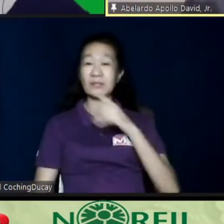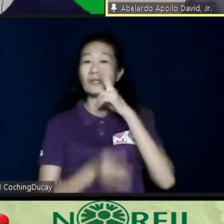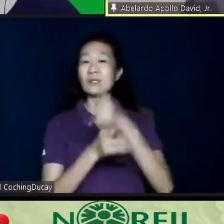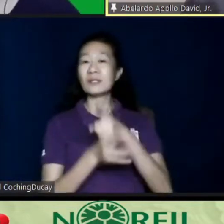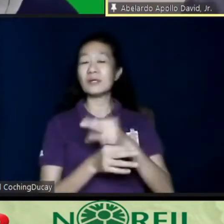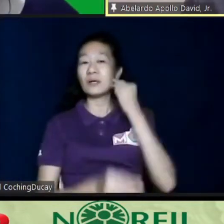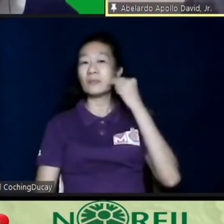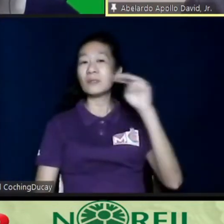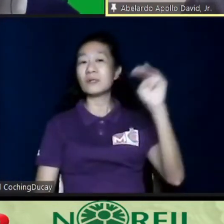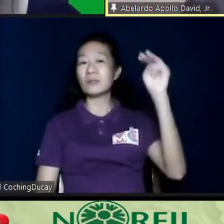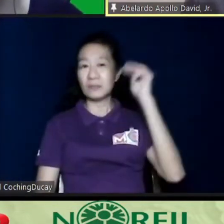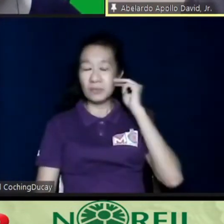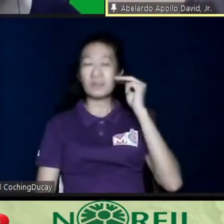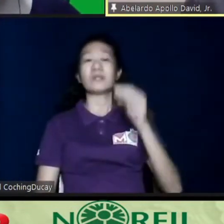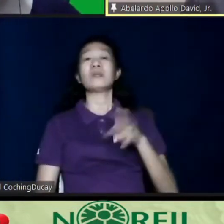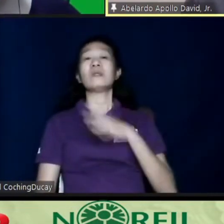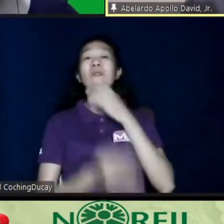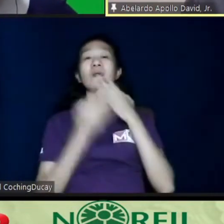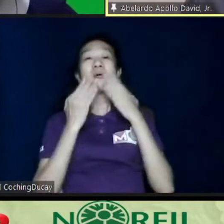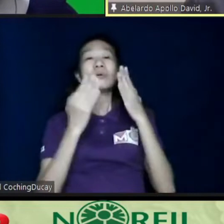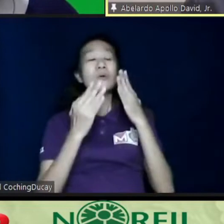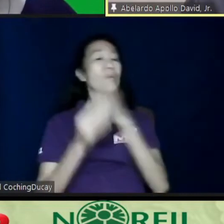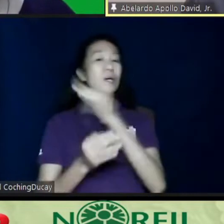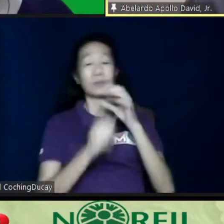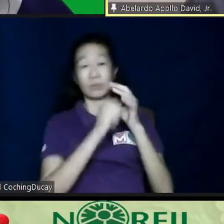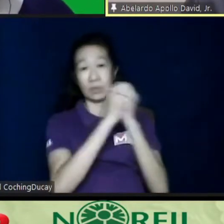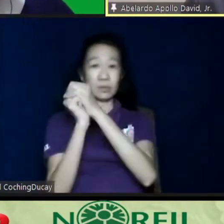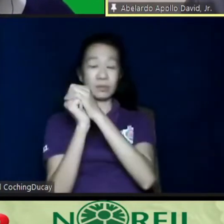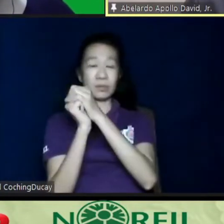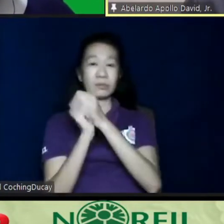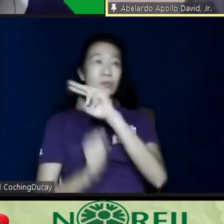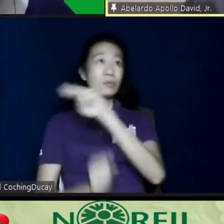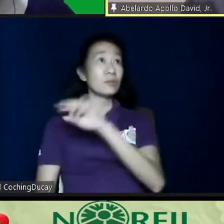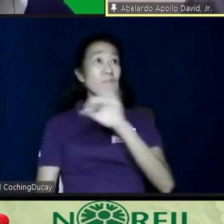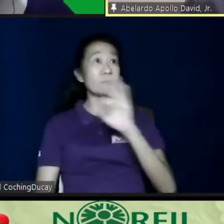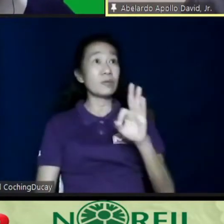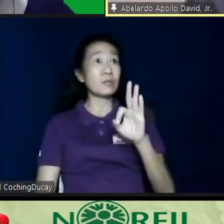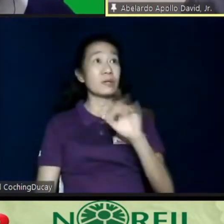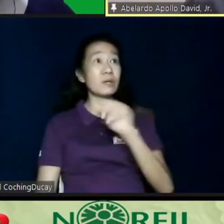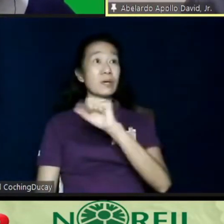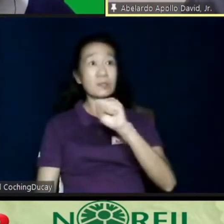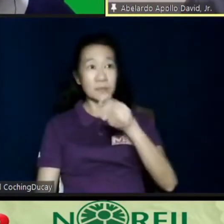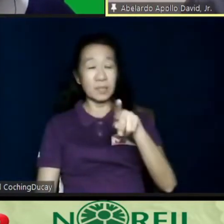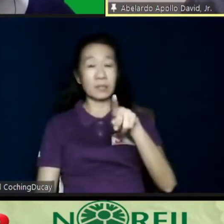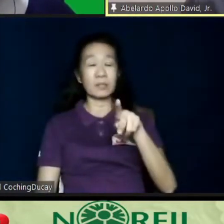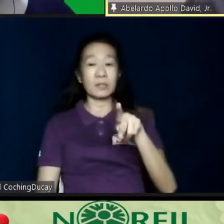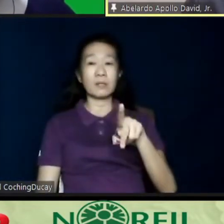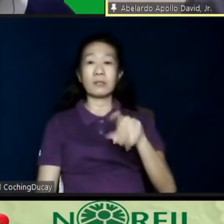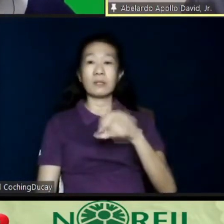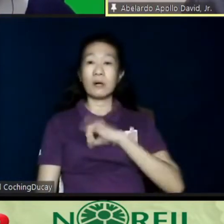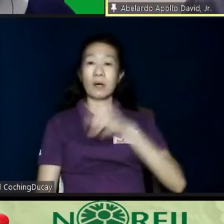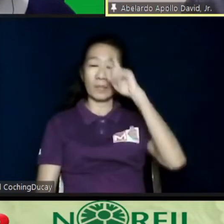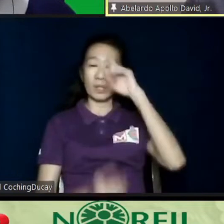So thank you, and congratulations to Northfield, ASP, and I believe the